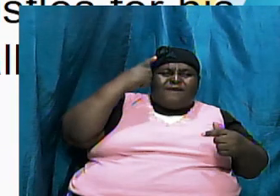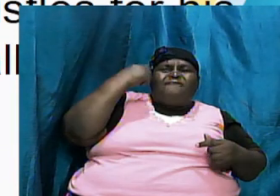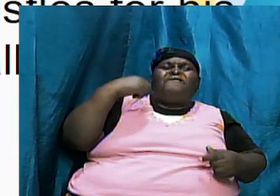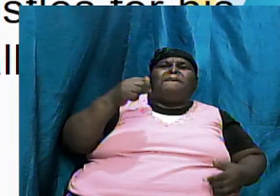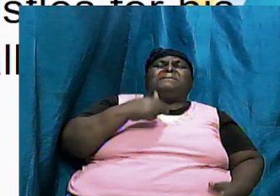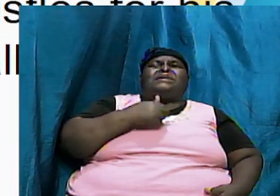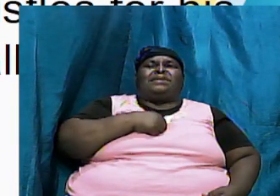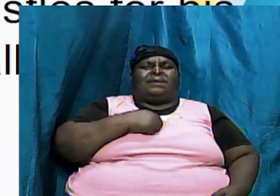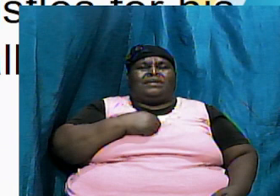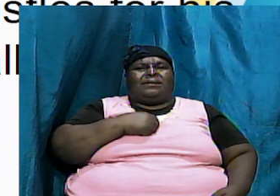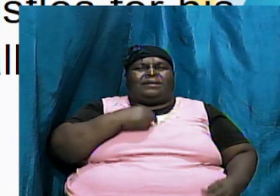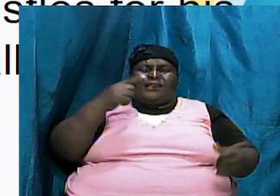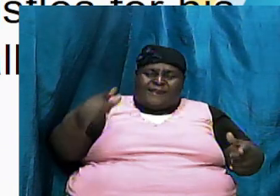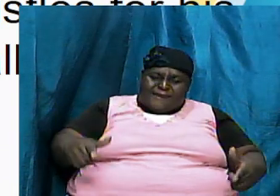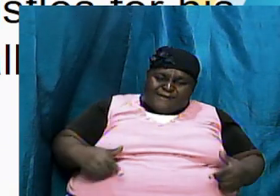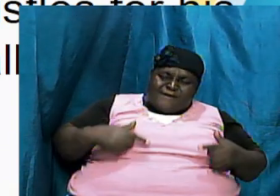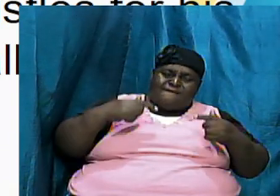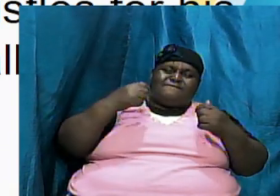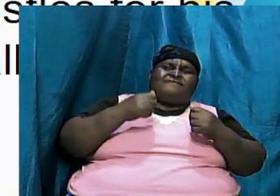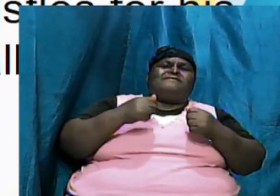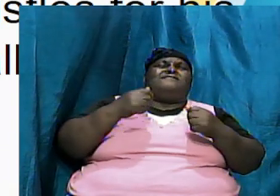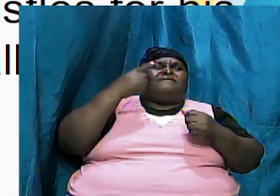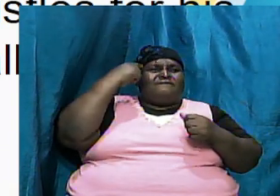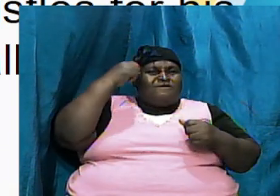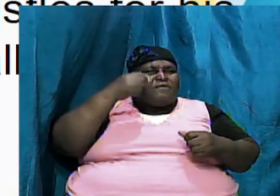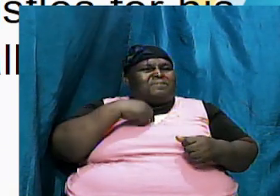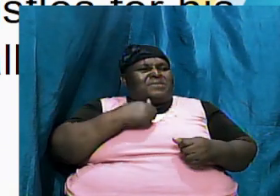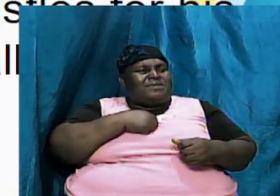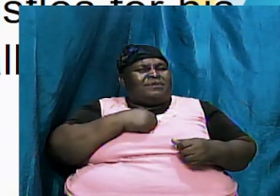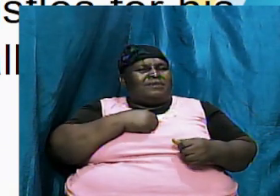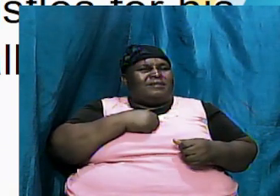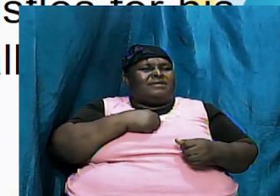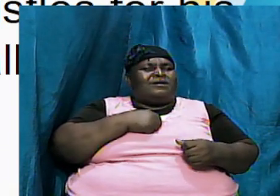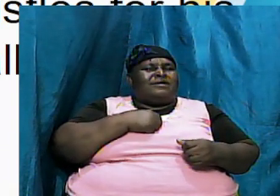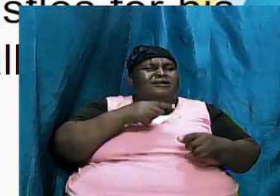with me a certain way and he gives us what that way is and